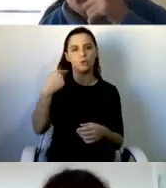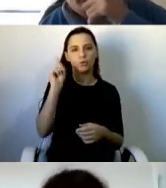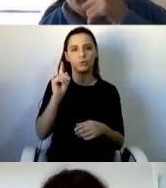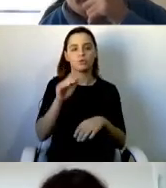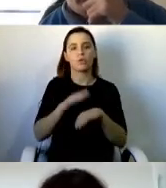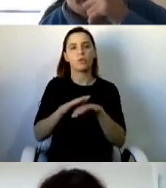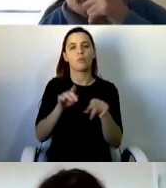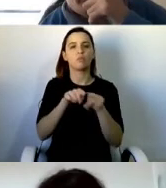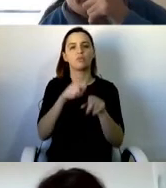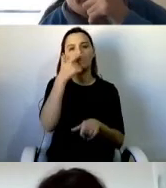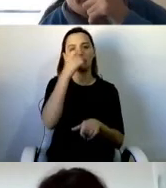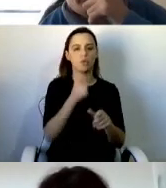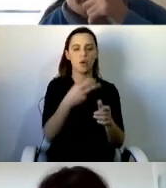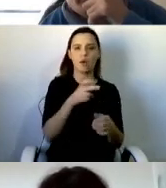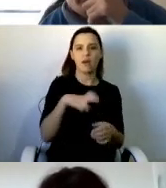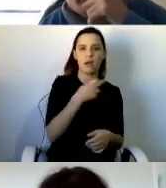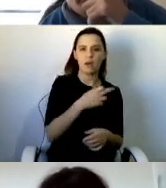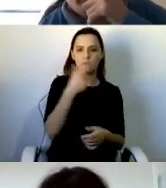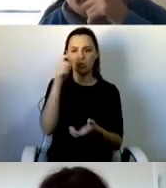We follow the social